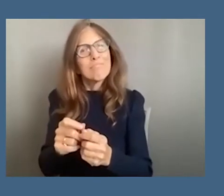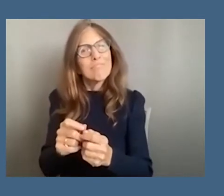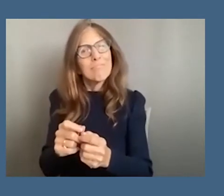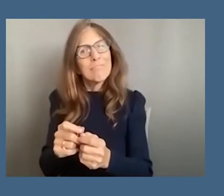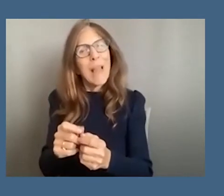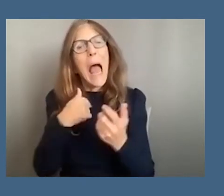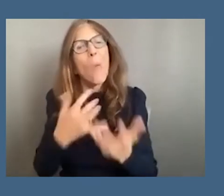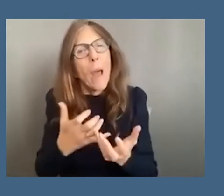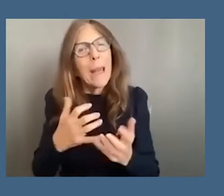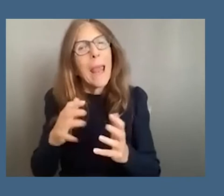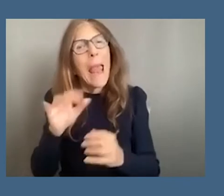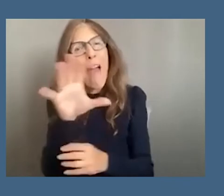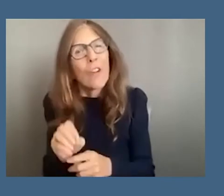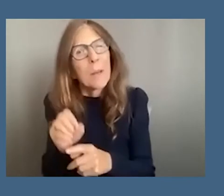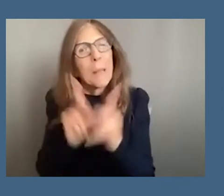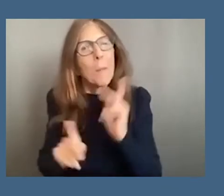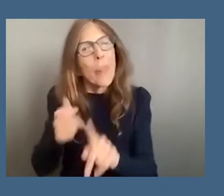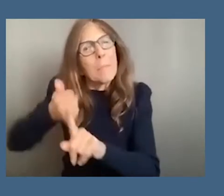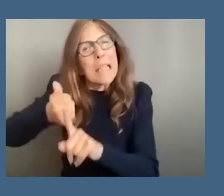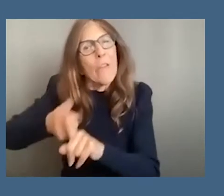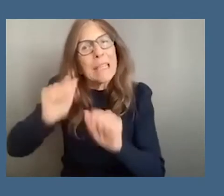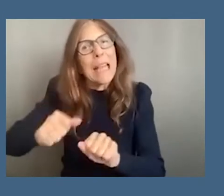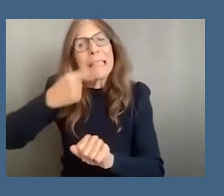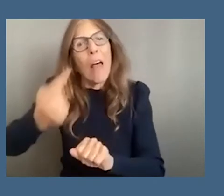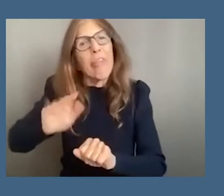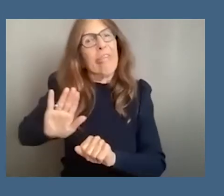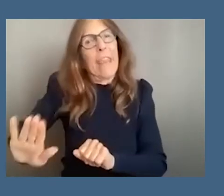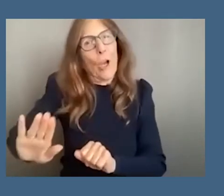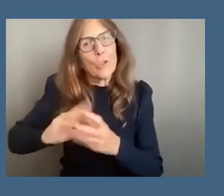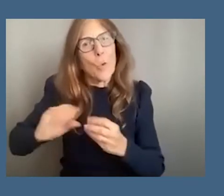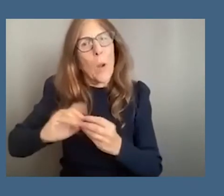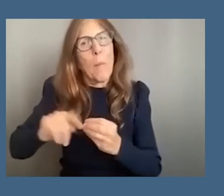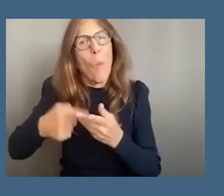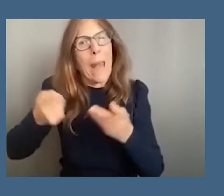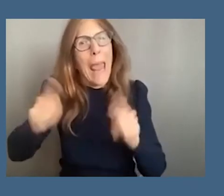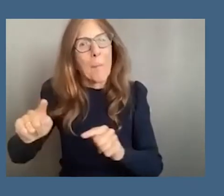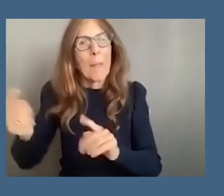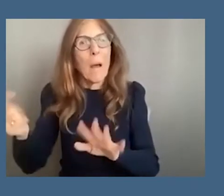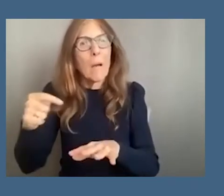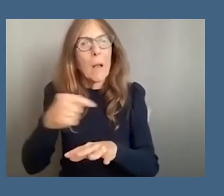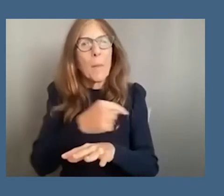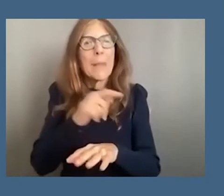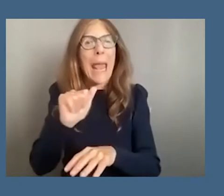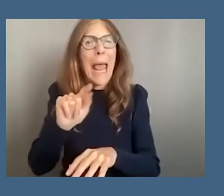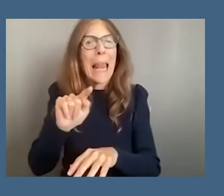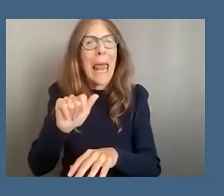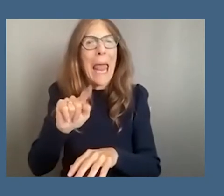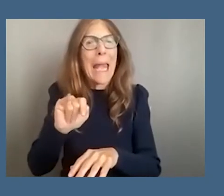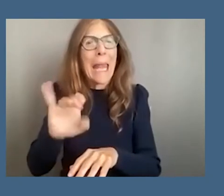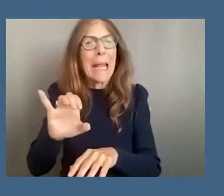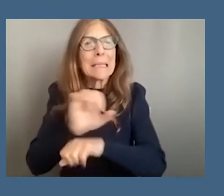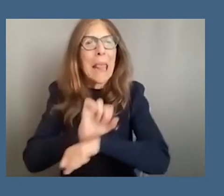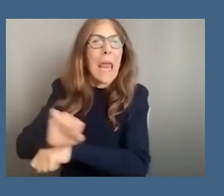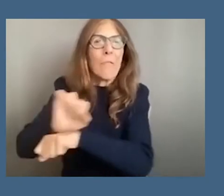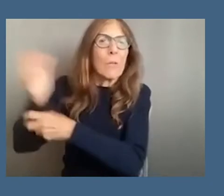own story about this uh specific phenomenon being the transatlantic slave slave trade and in fact